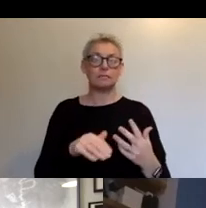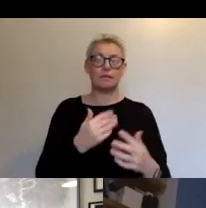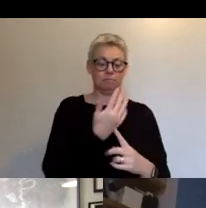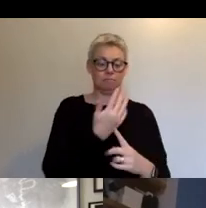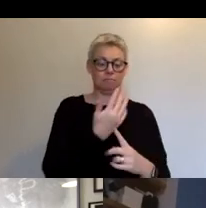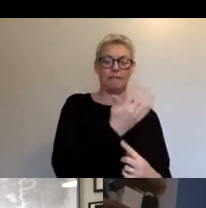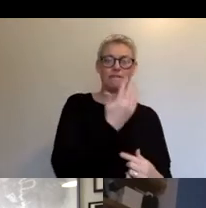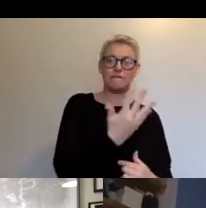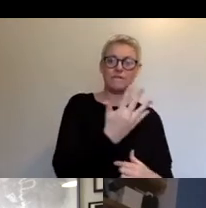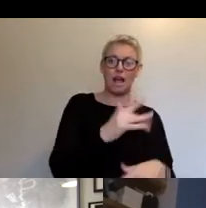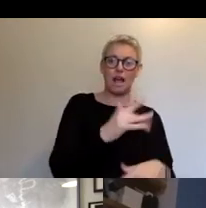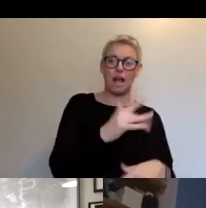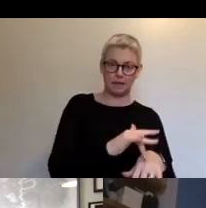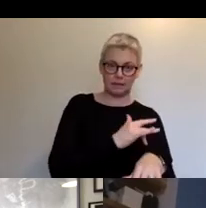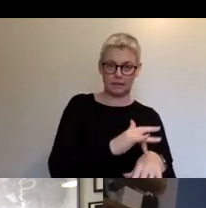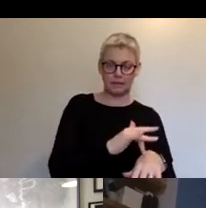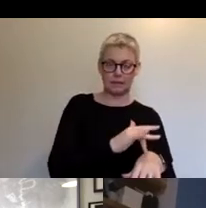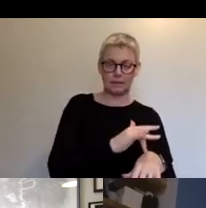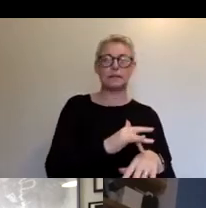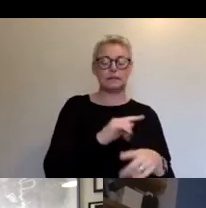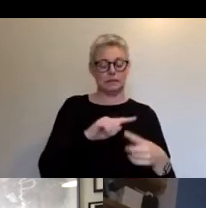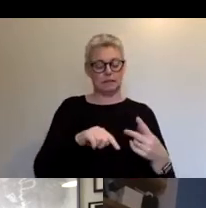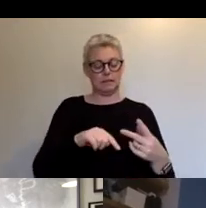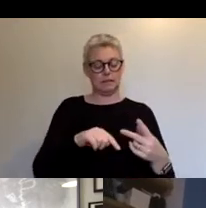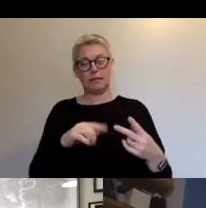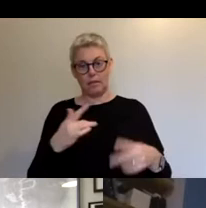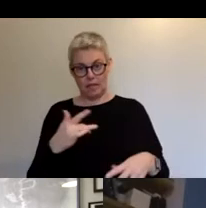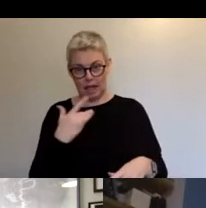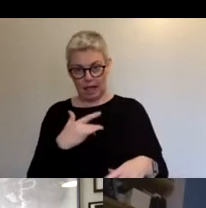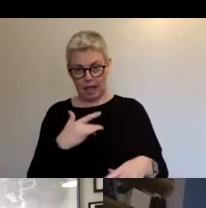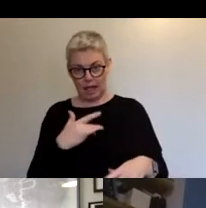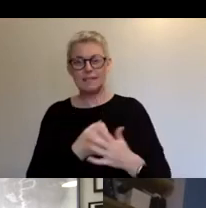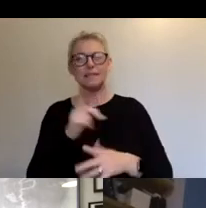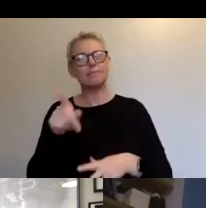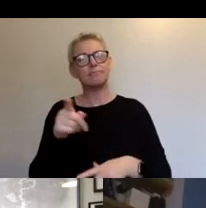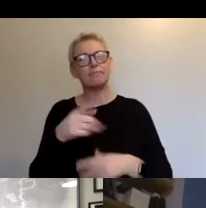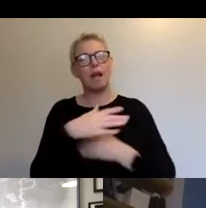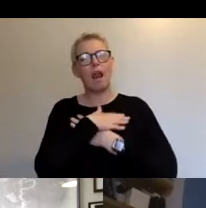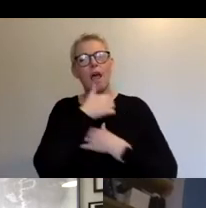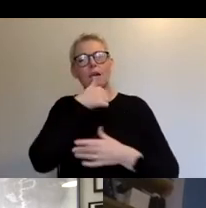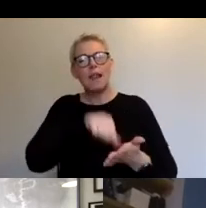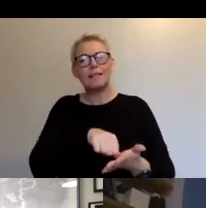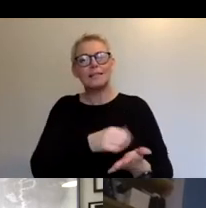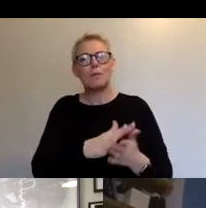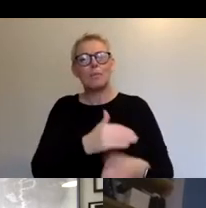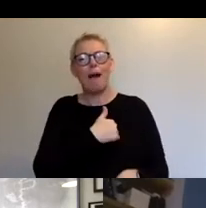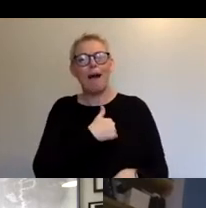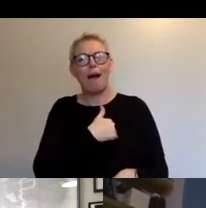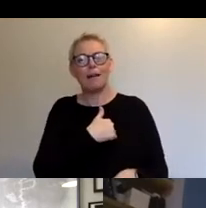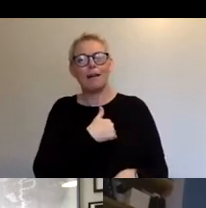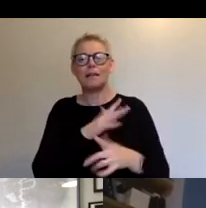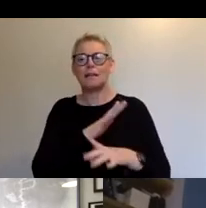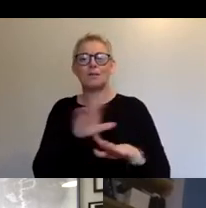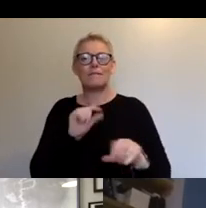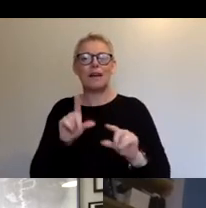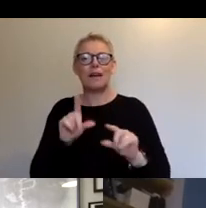and our few live events, things like Love Letters, Straight from the Heart by Uninvited Guests, which